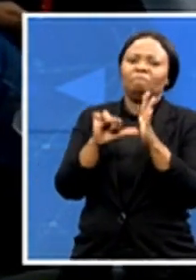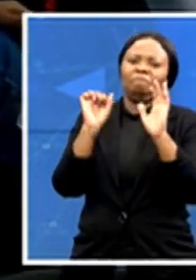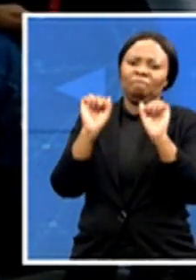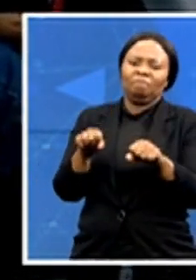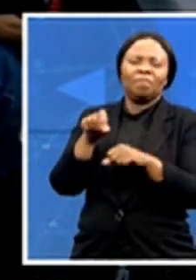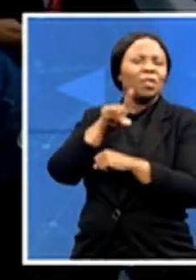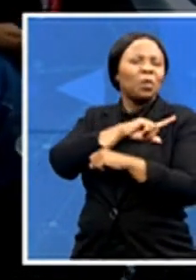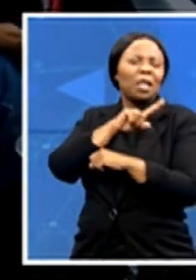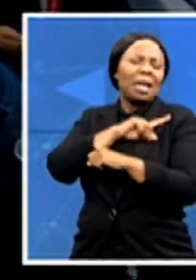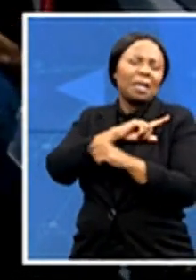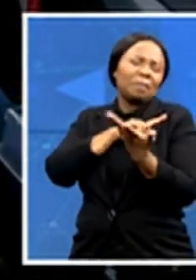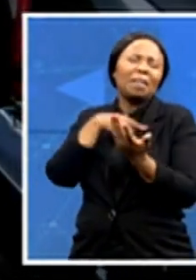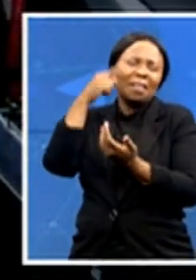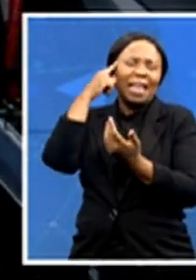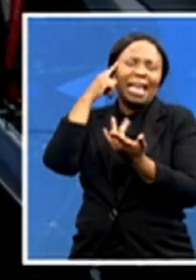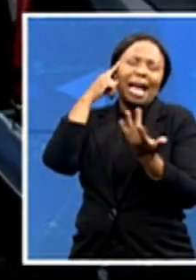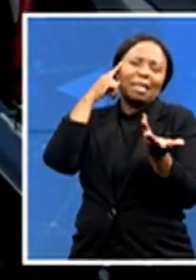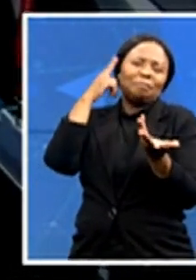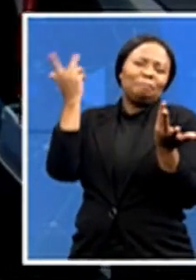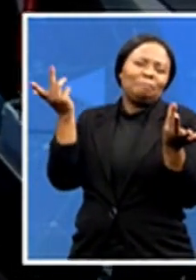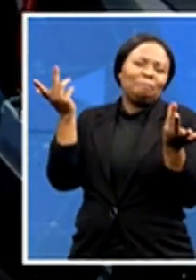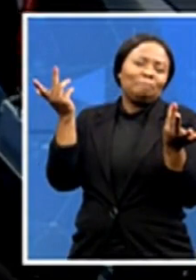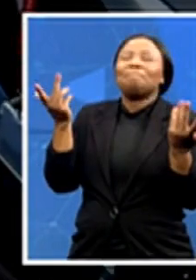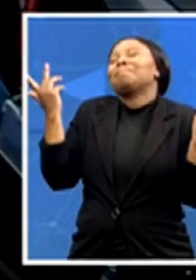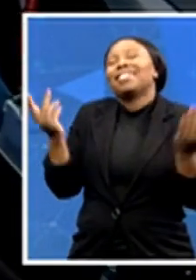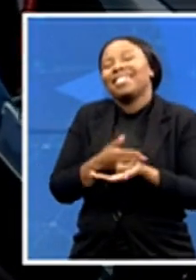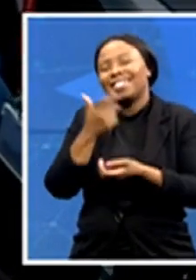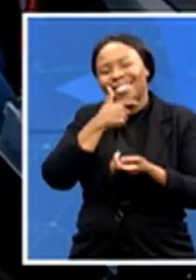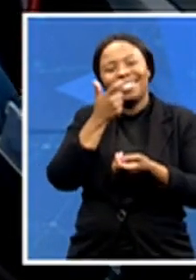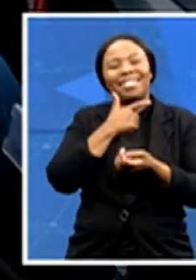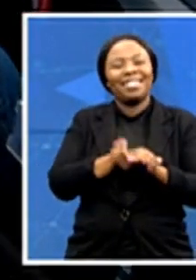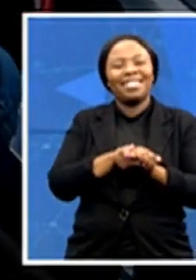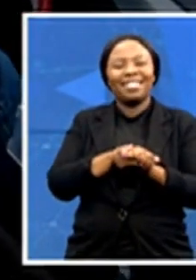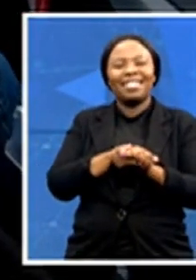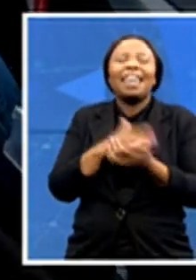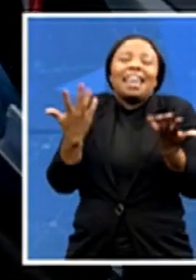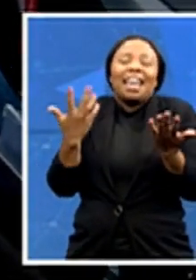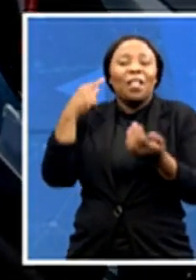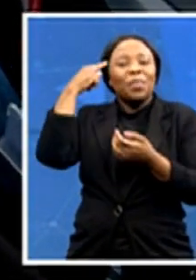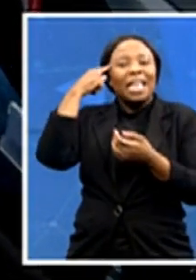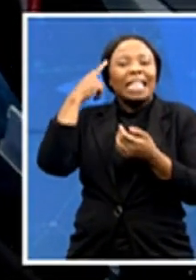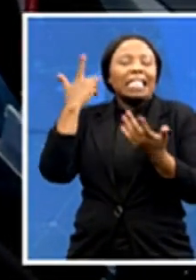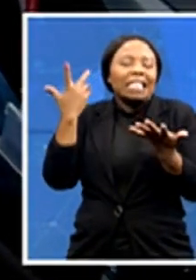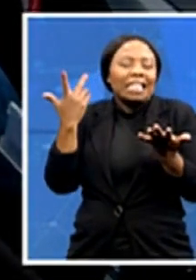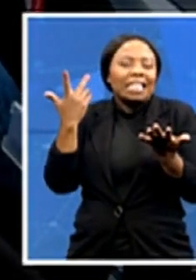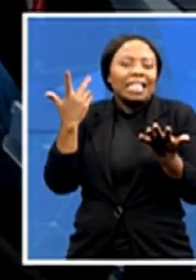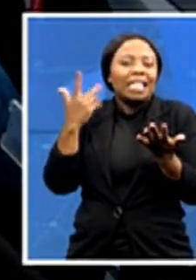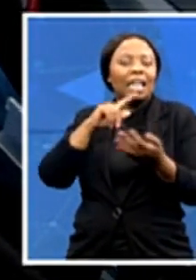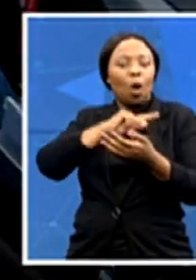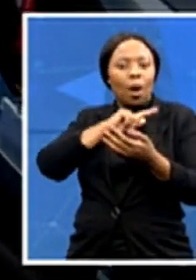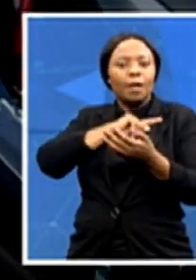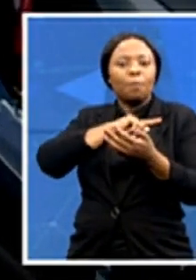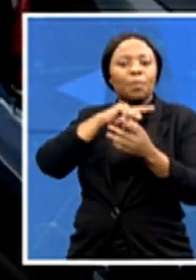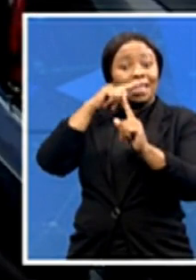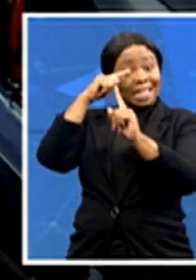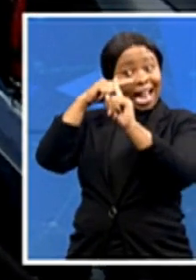think it's because the immunity of the vaccination is it